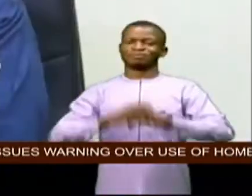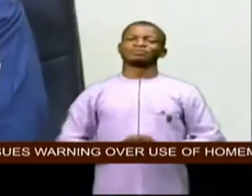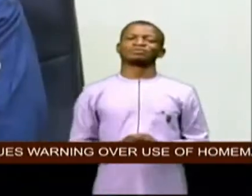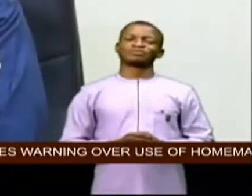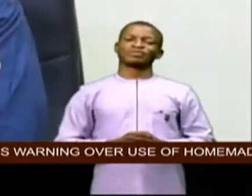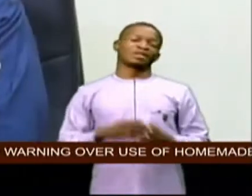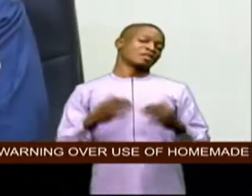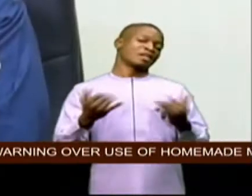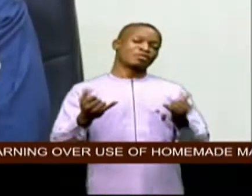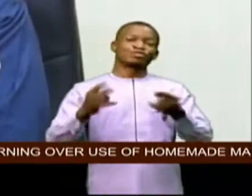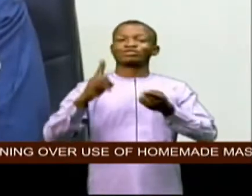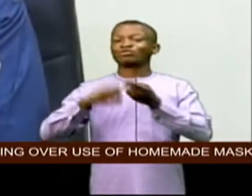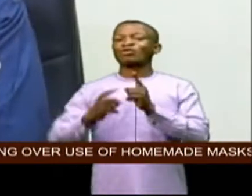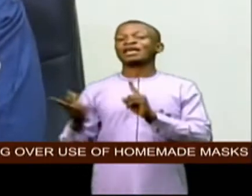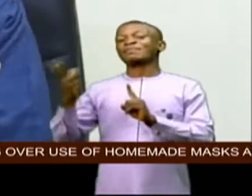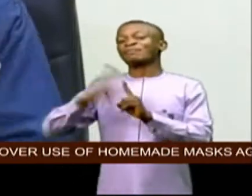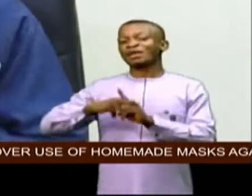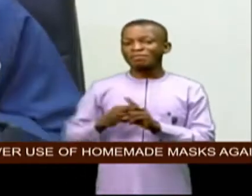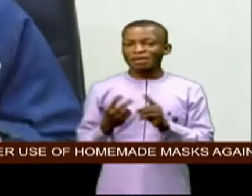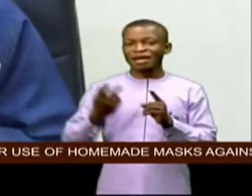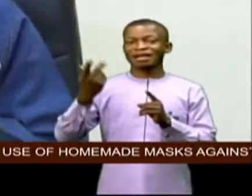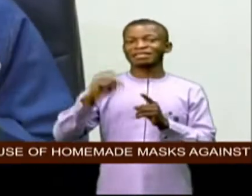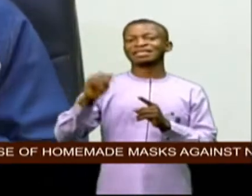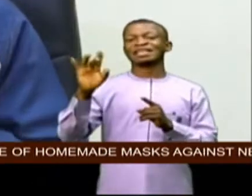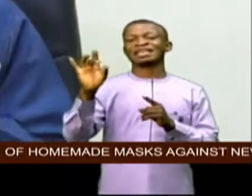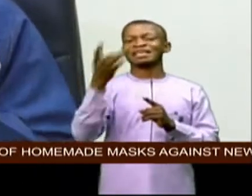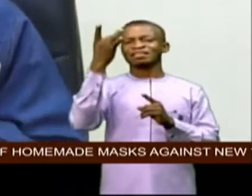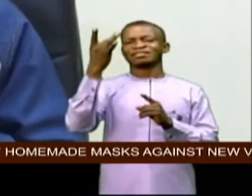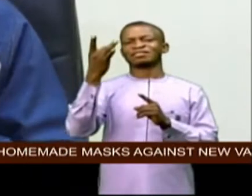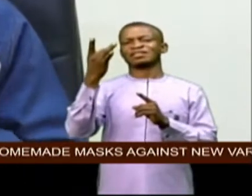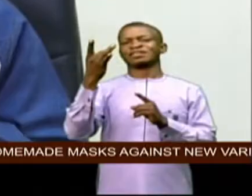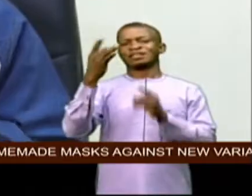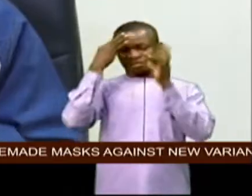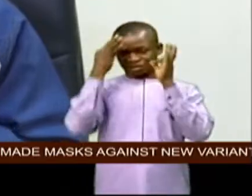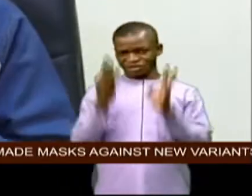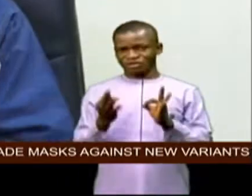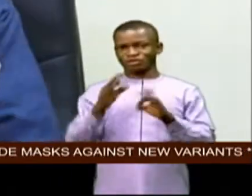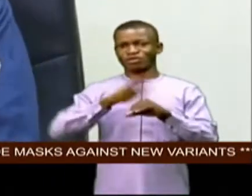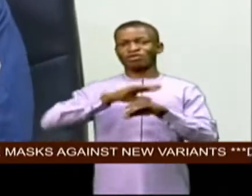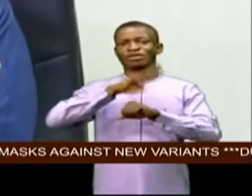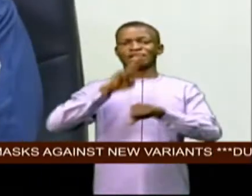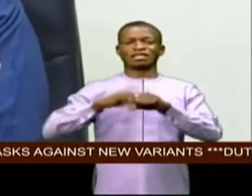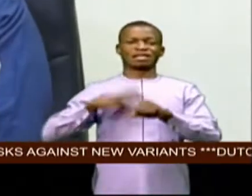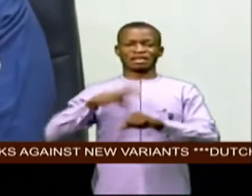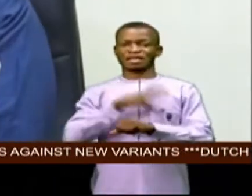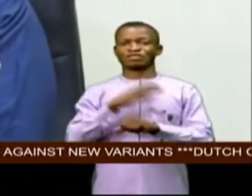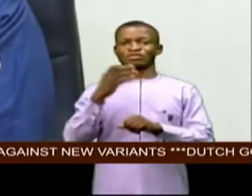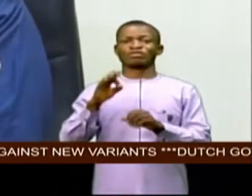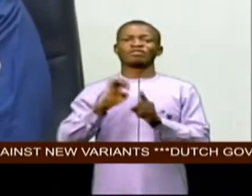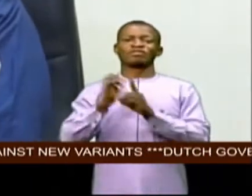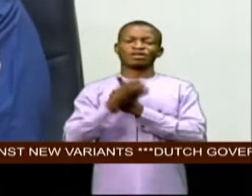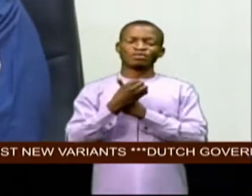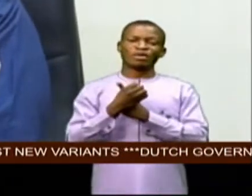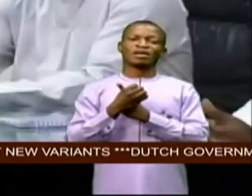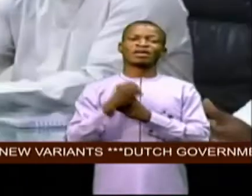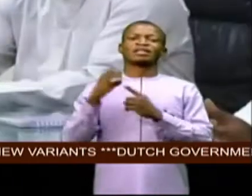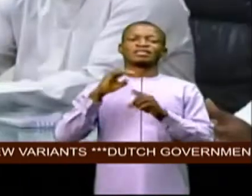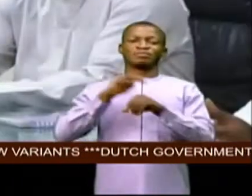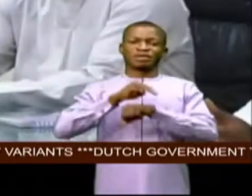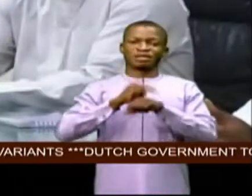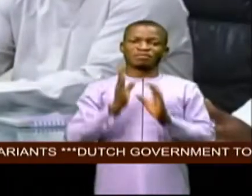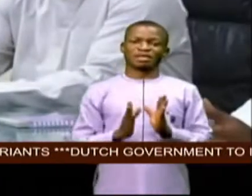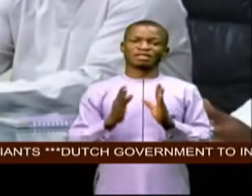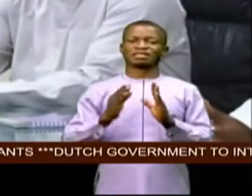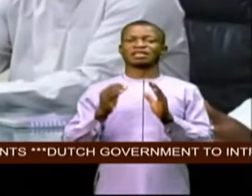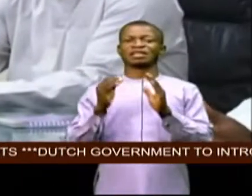to implement the eighth resolution of the national council on environmental minister of environment mahmoud abubaka wants the